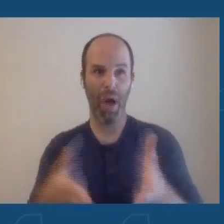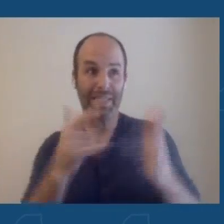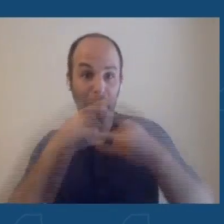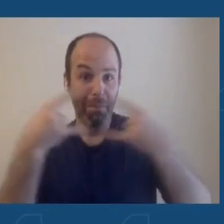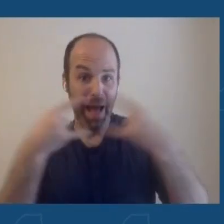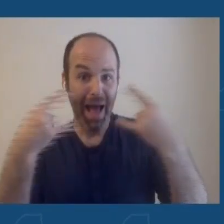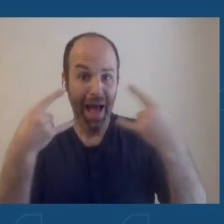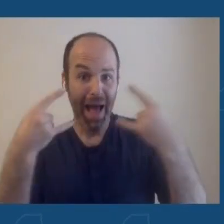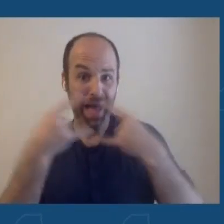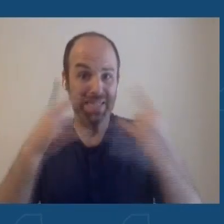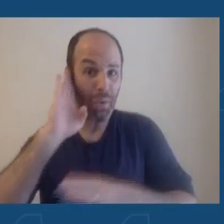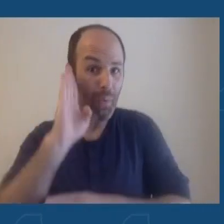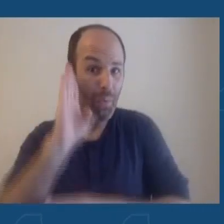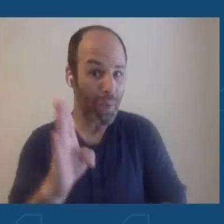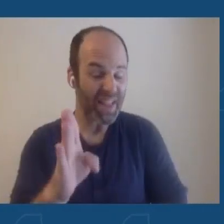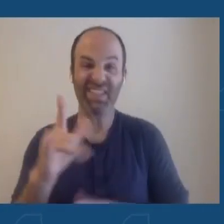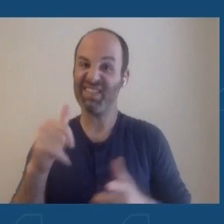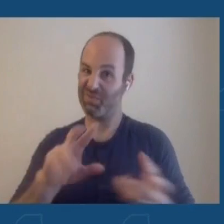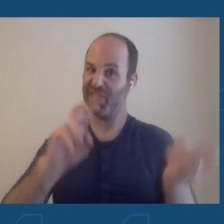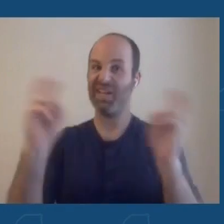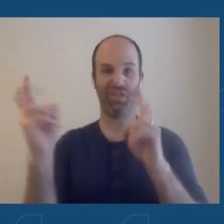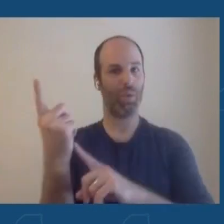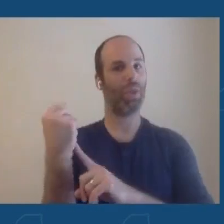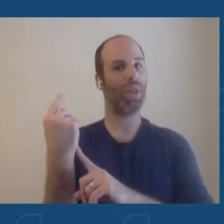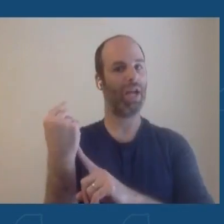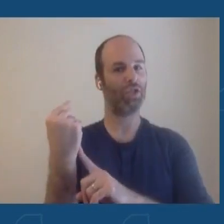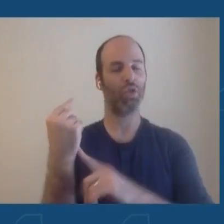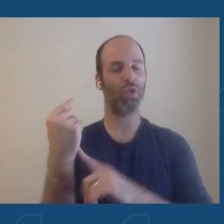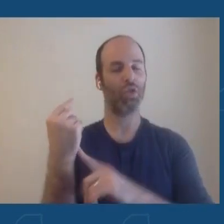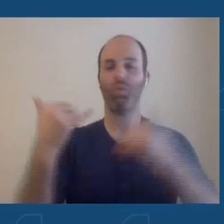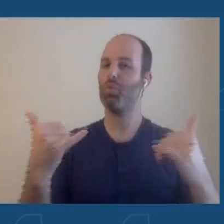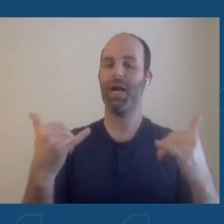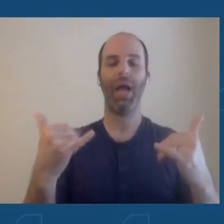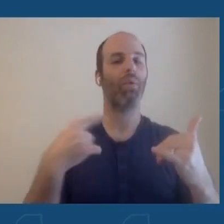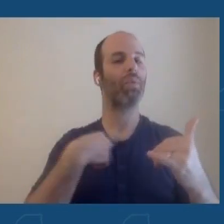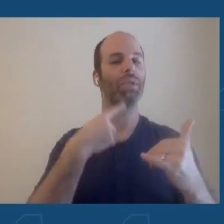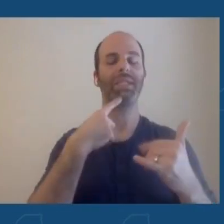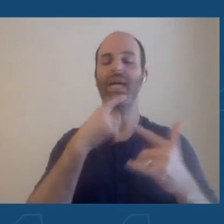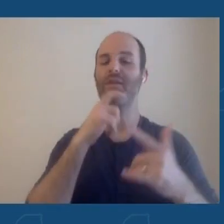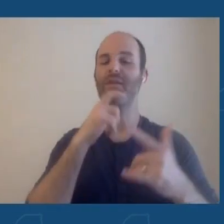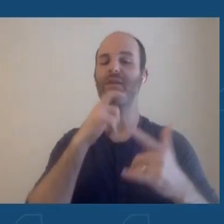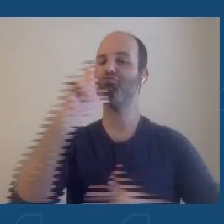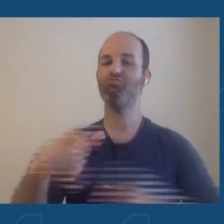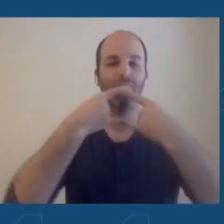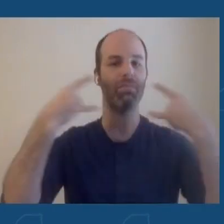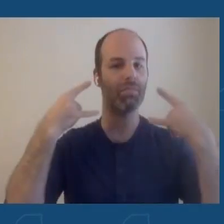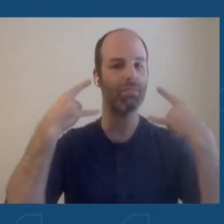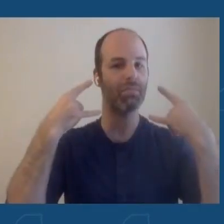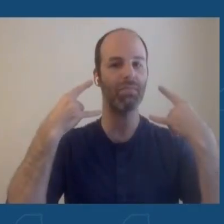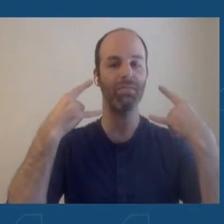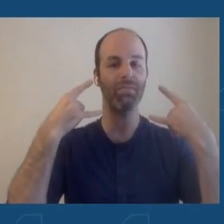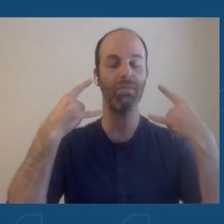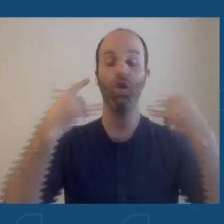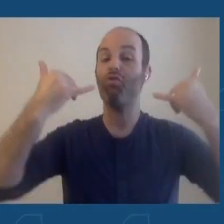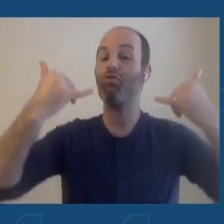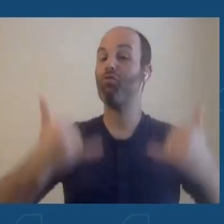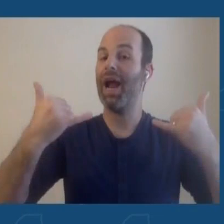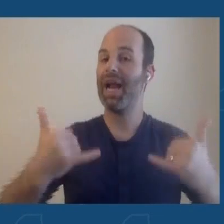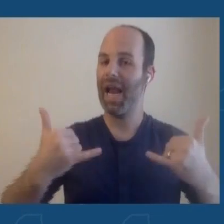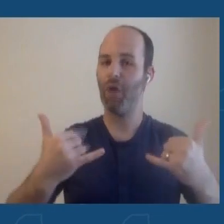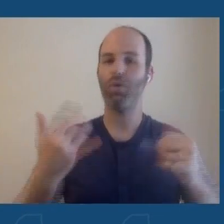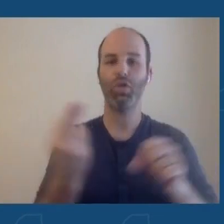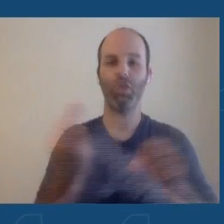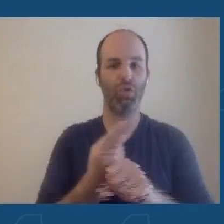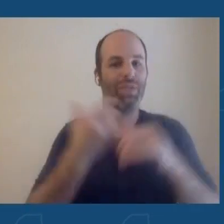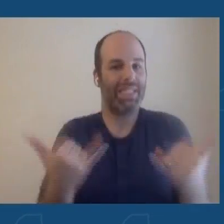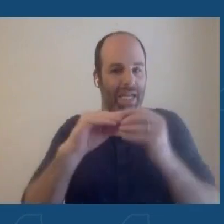big issue last year. Right now, we're saying they don't. That we don't currently, based on today's numbers, anticipate